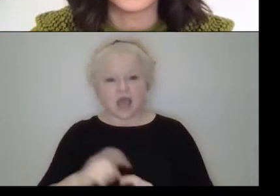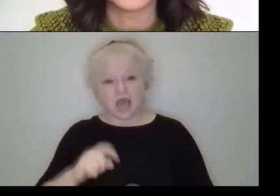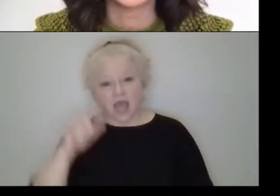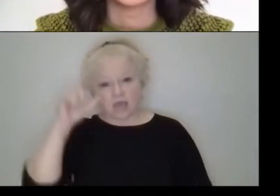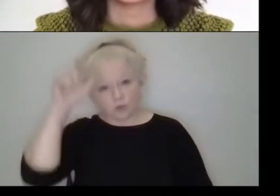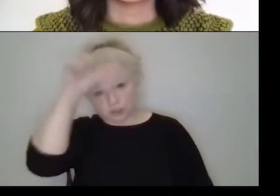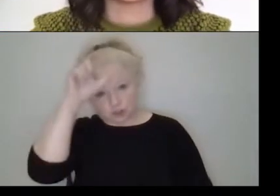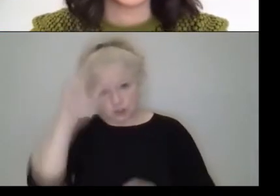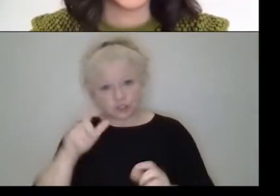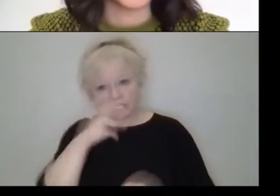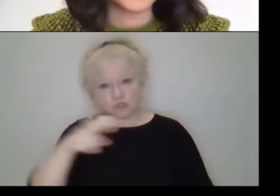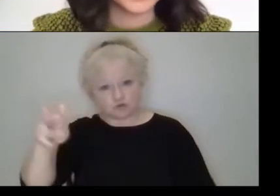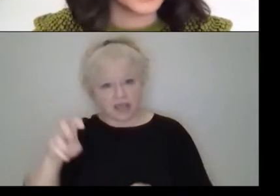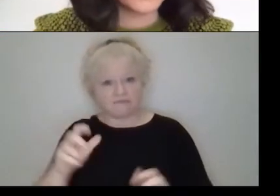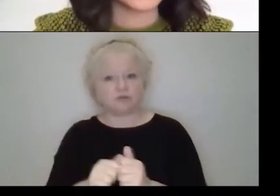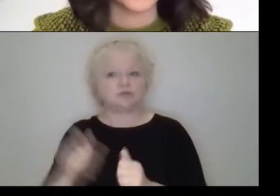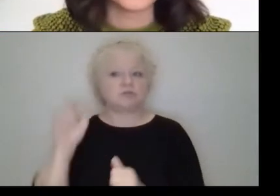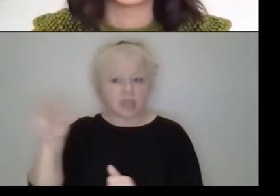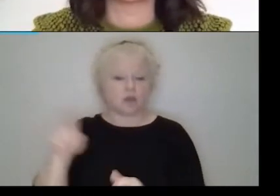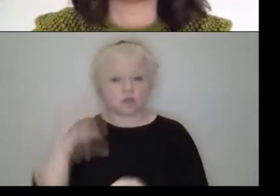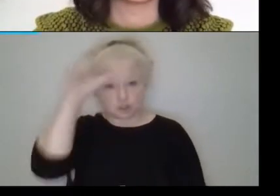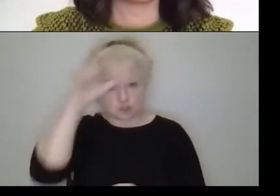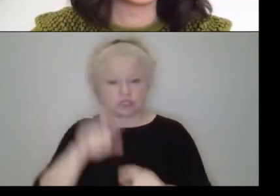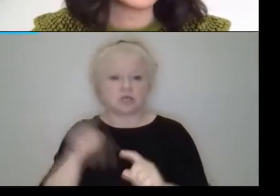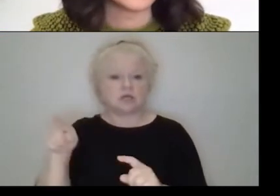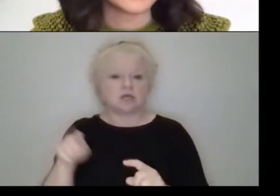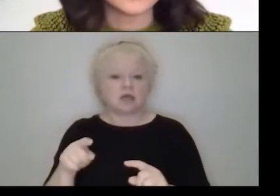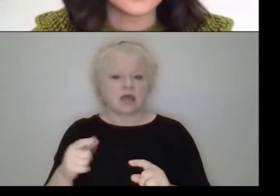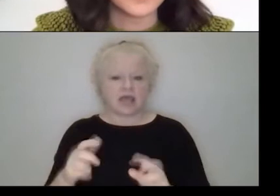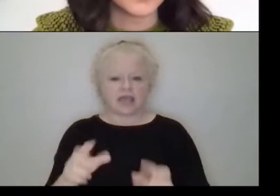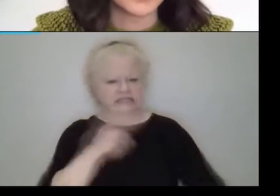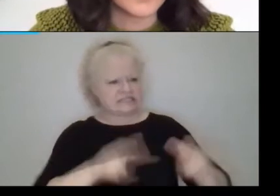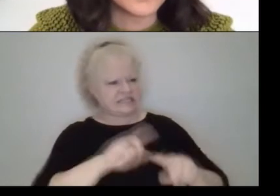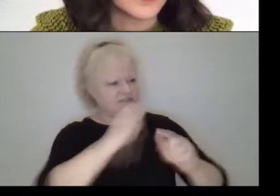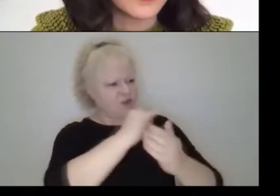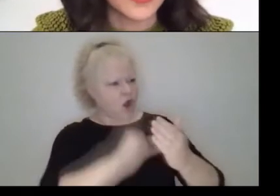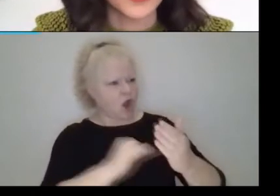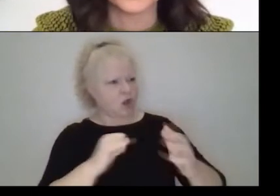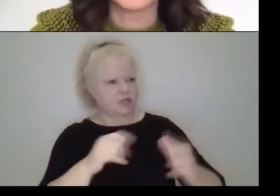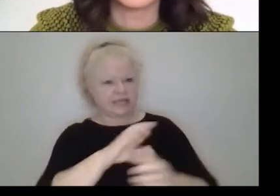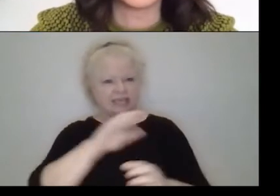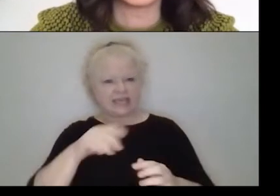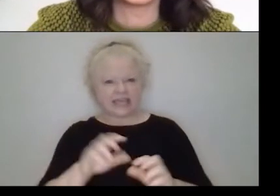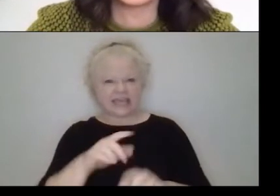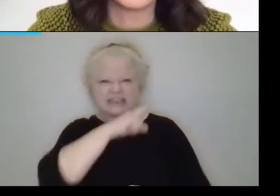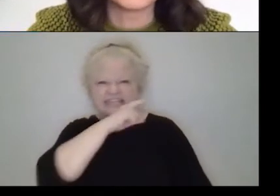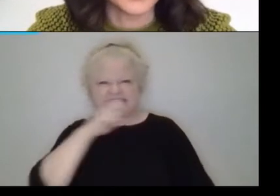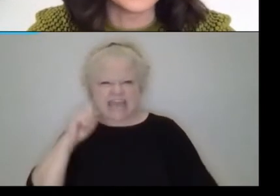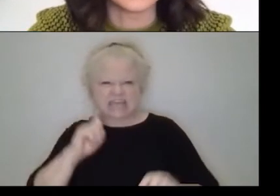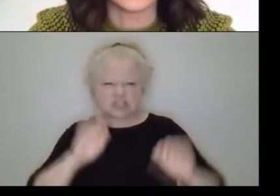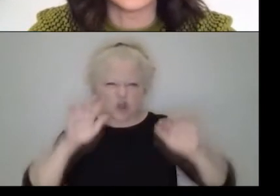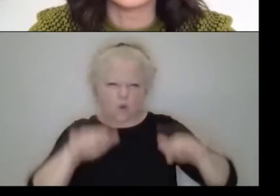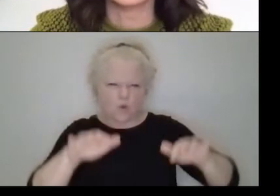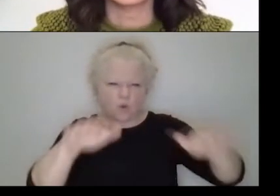sister and I had the opportunity of discover these amazing artisans in the middle of the desert, we've been beautiful